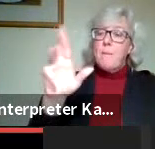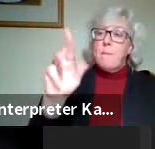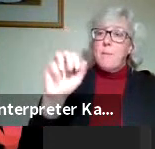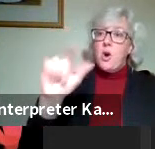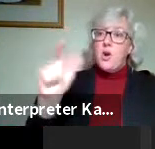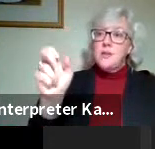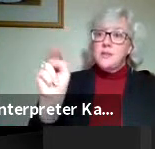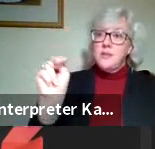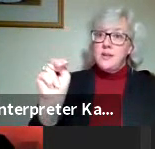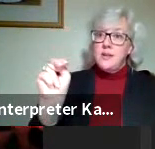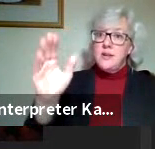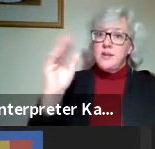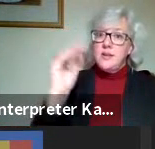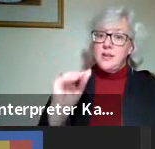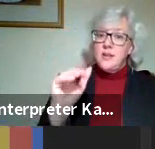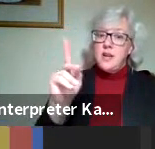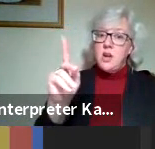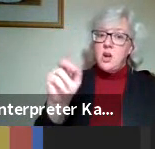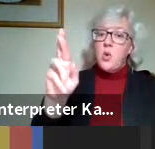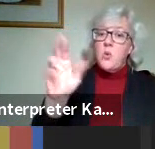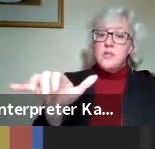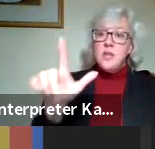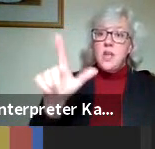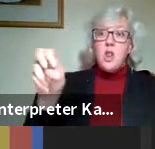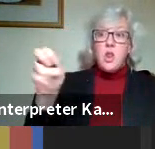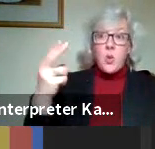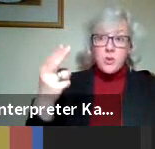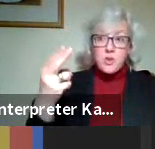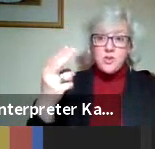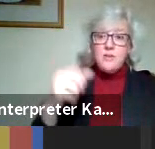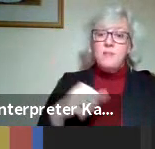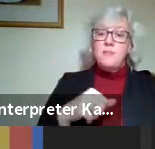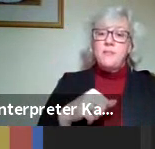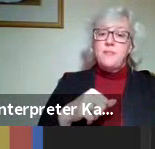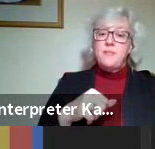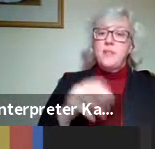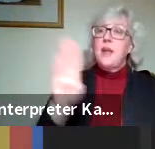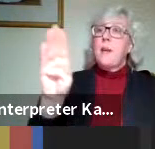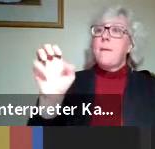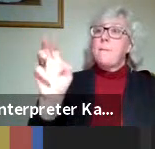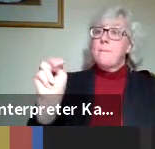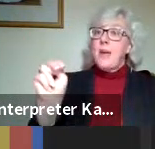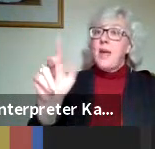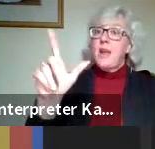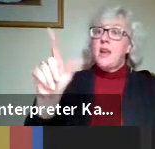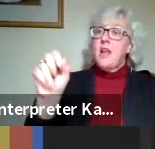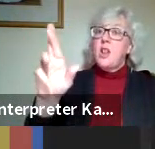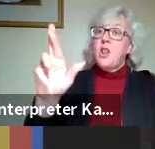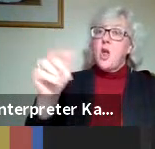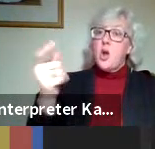Thank you. Loesch, Ben Latterman,